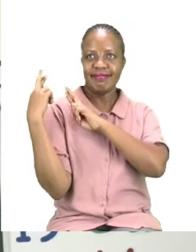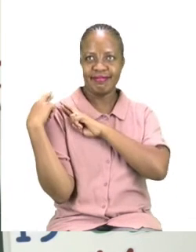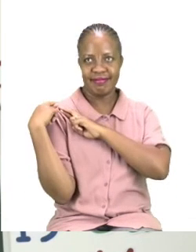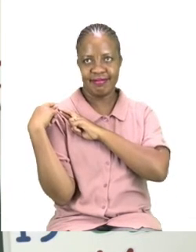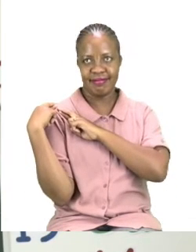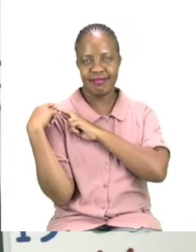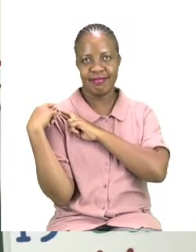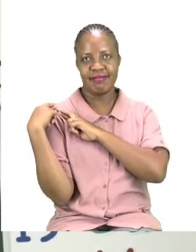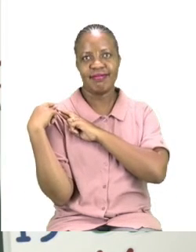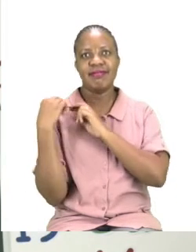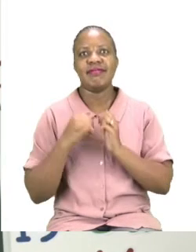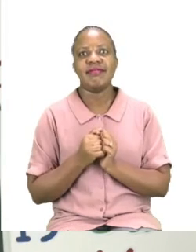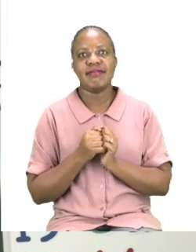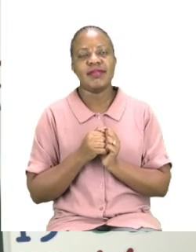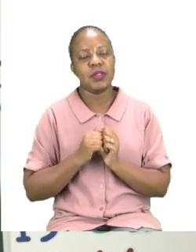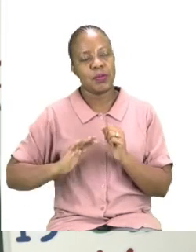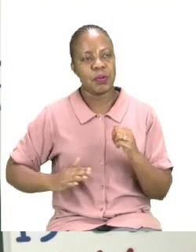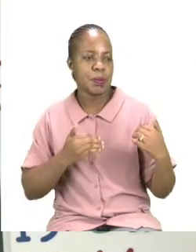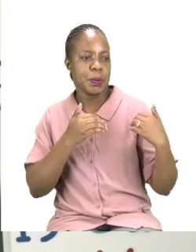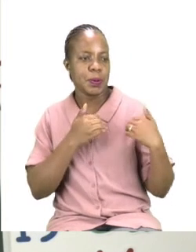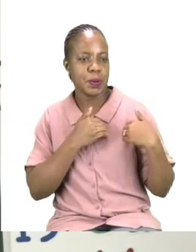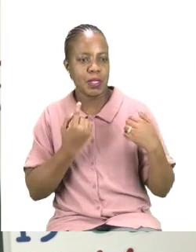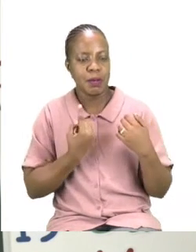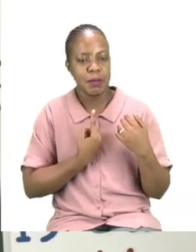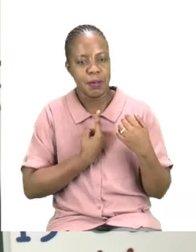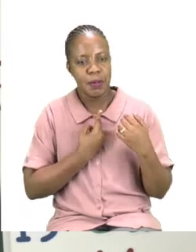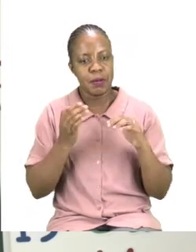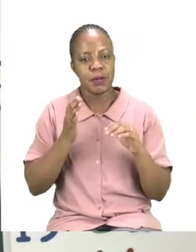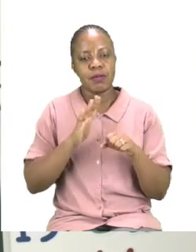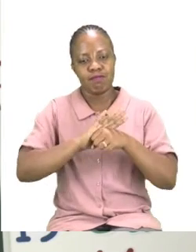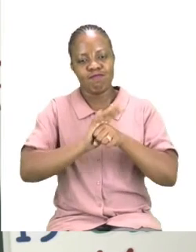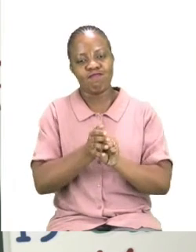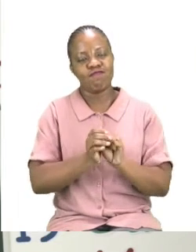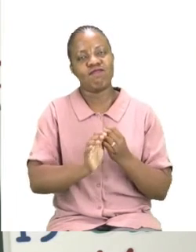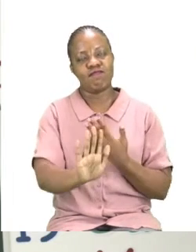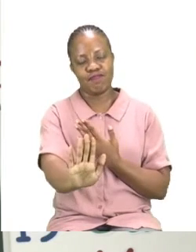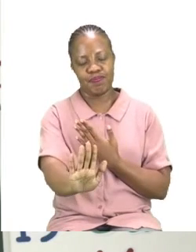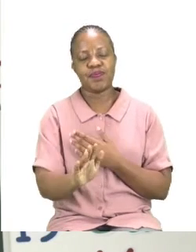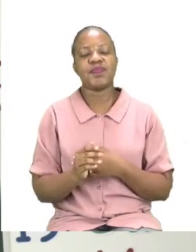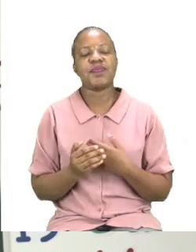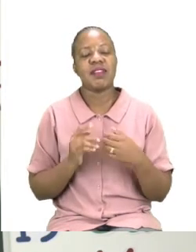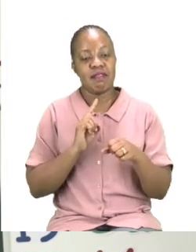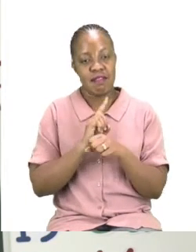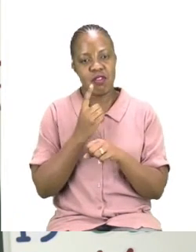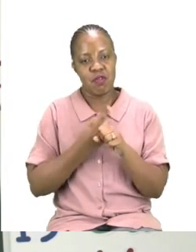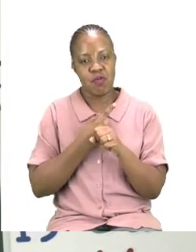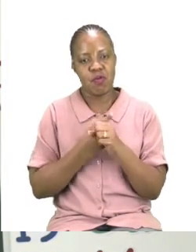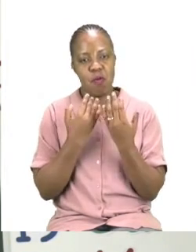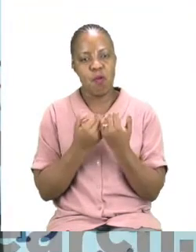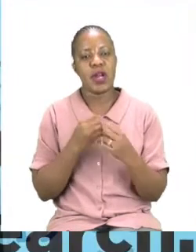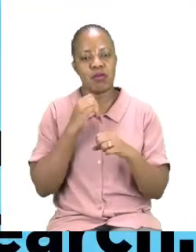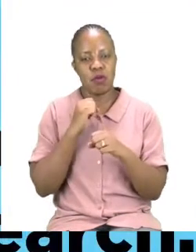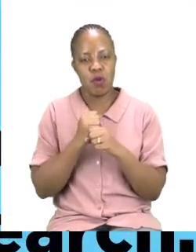from coronavirus. Make sure your hands are dry before you touch anything else. Well done. For